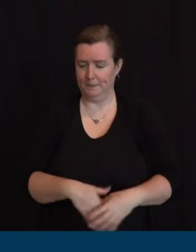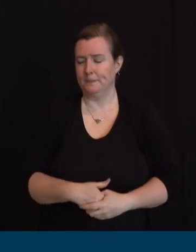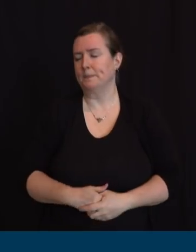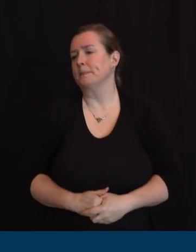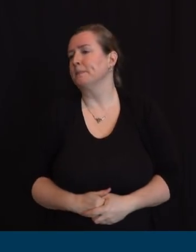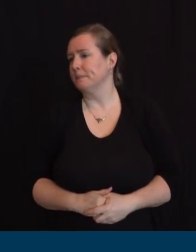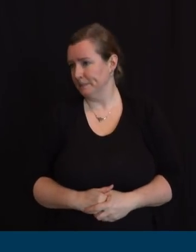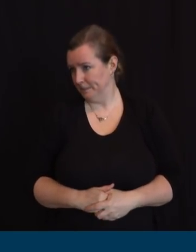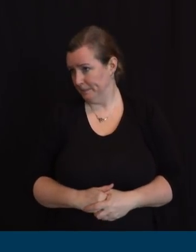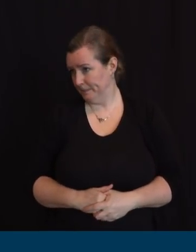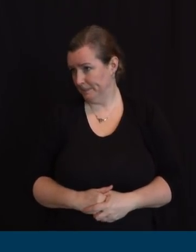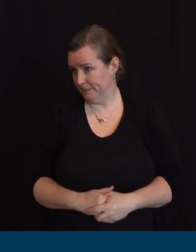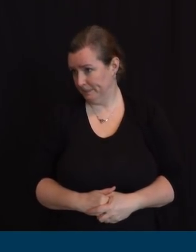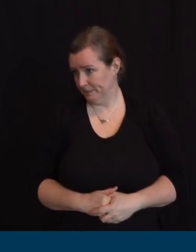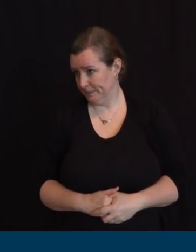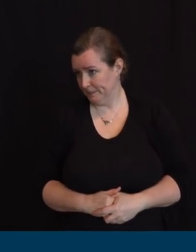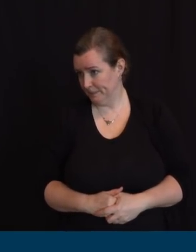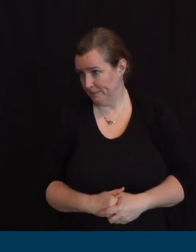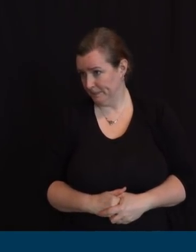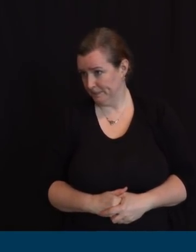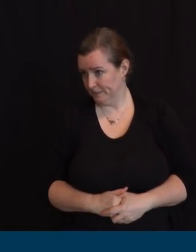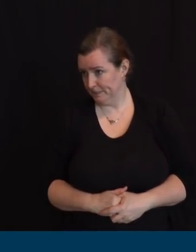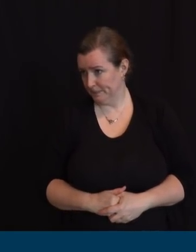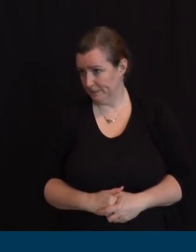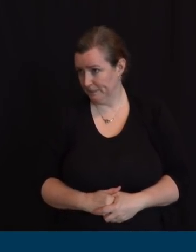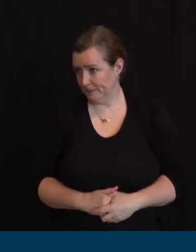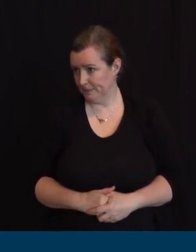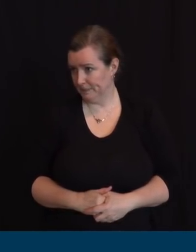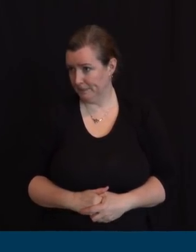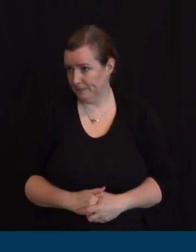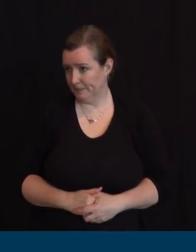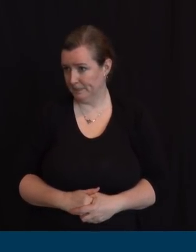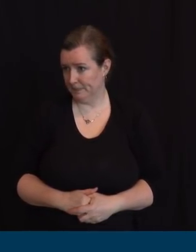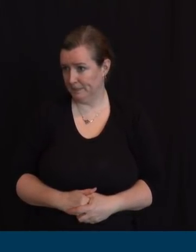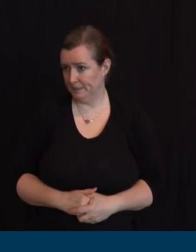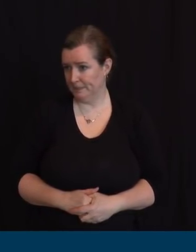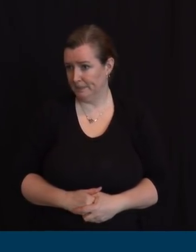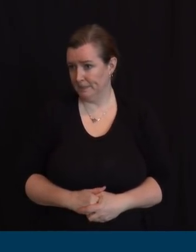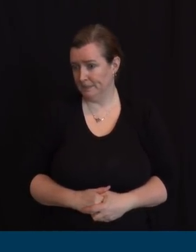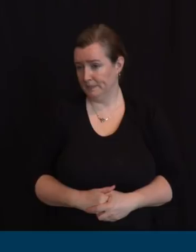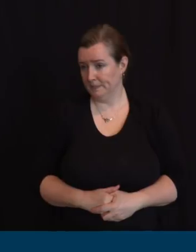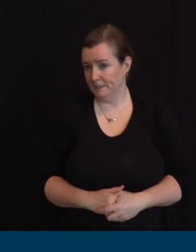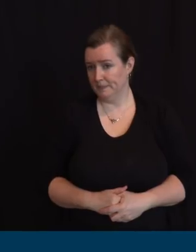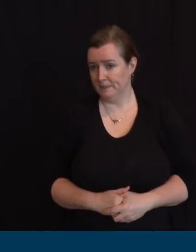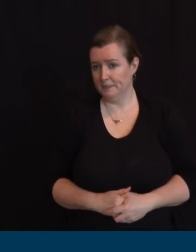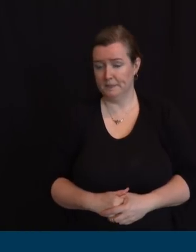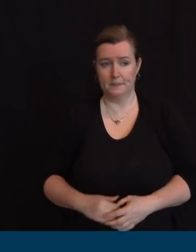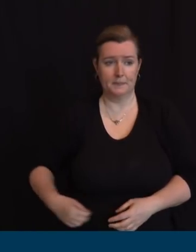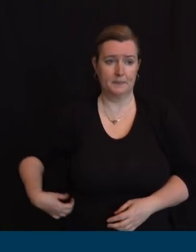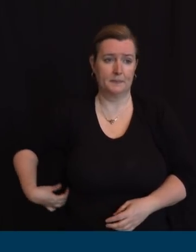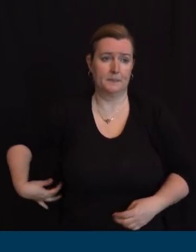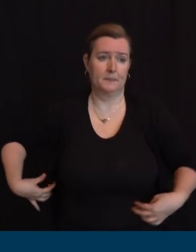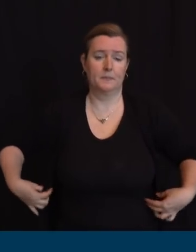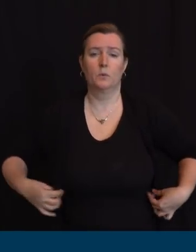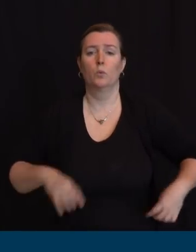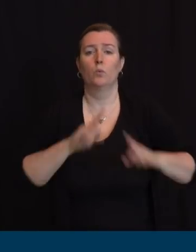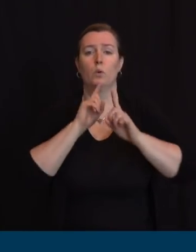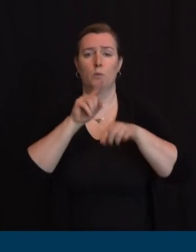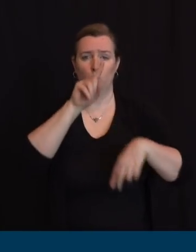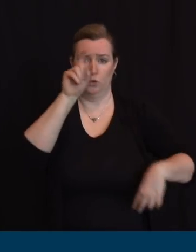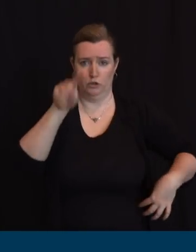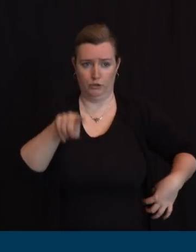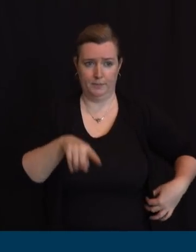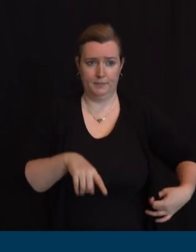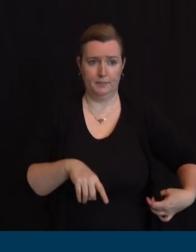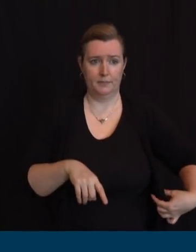with me okay John can we get specifics on this 2am visit to a the long-term health care facility I mean where was it what